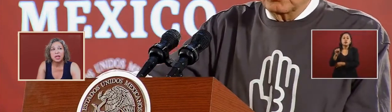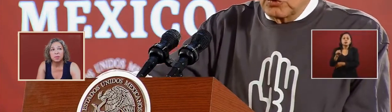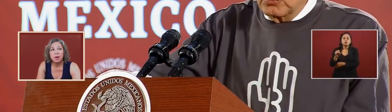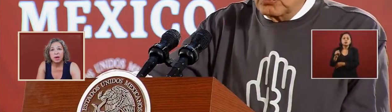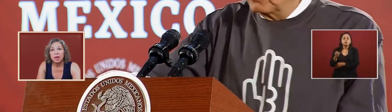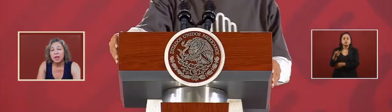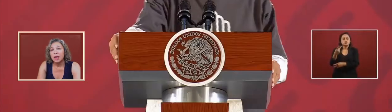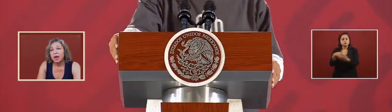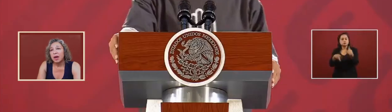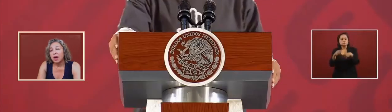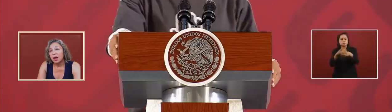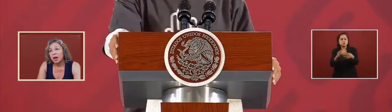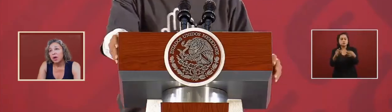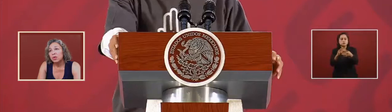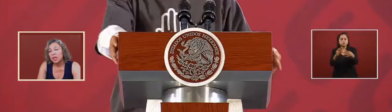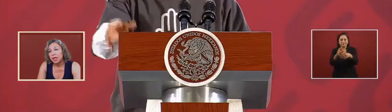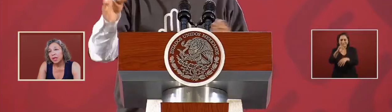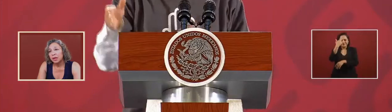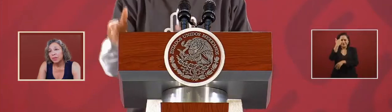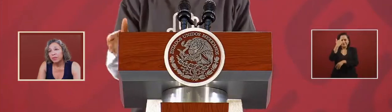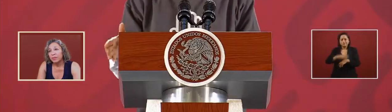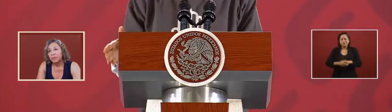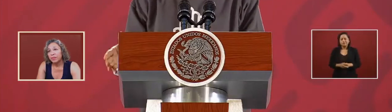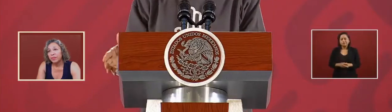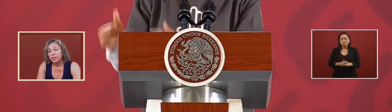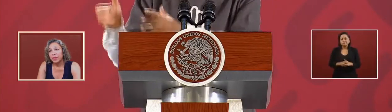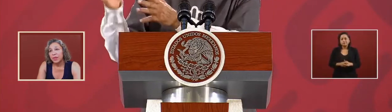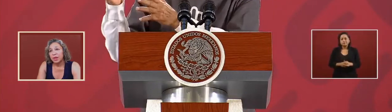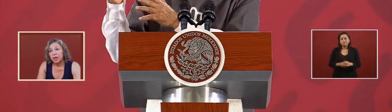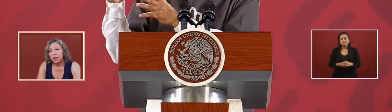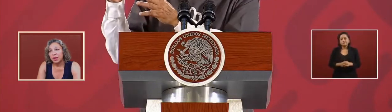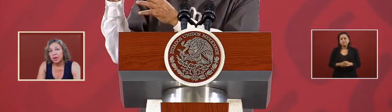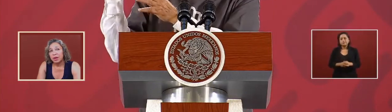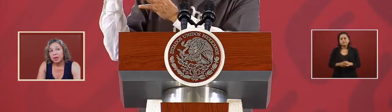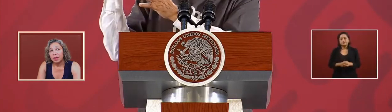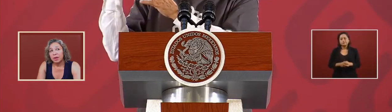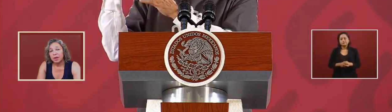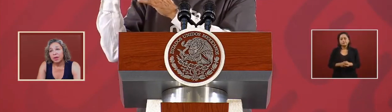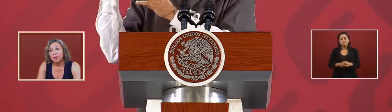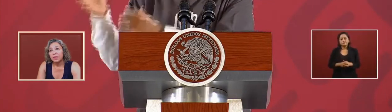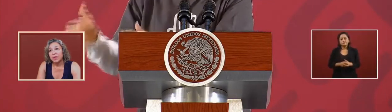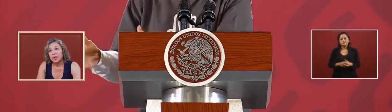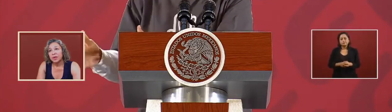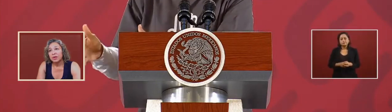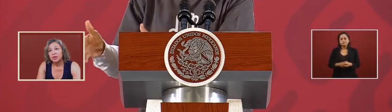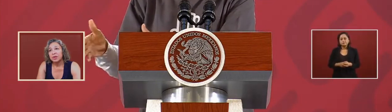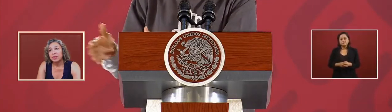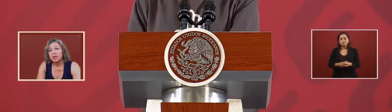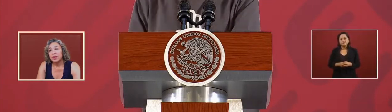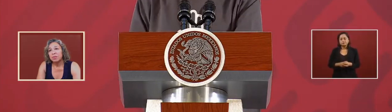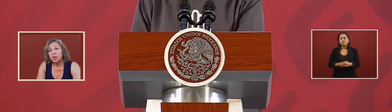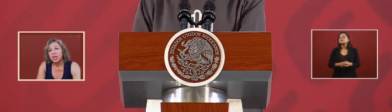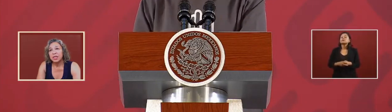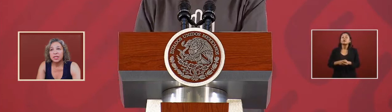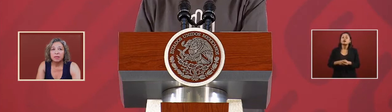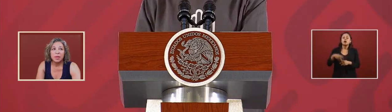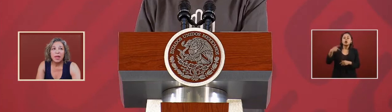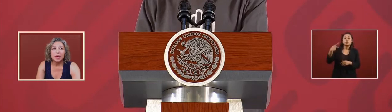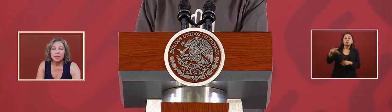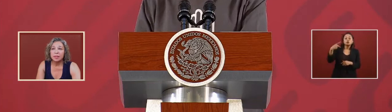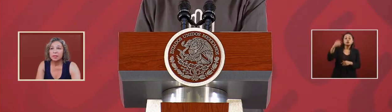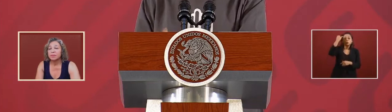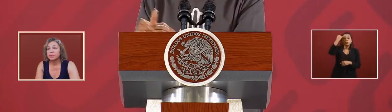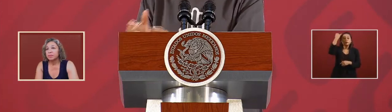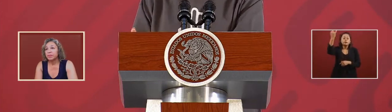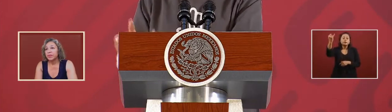morales smart only due to the politics of